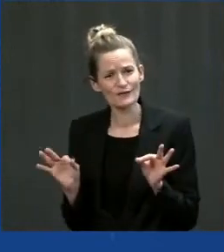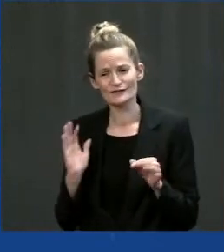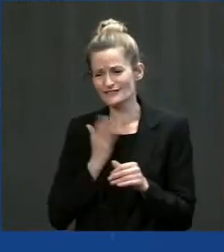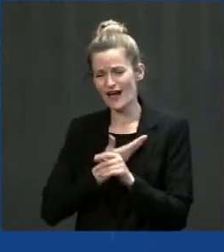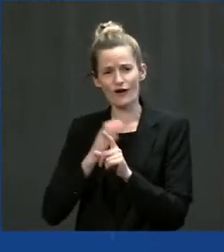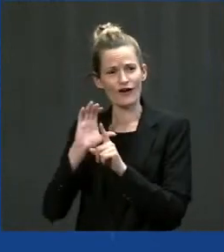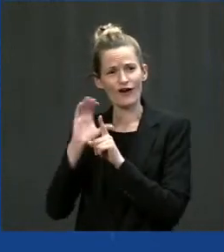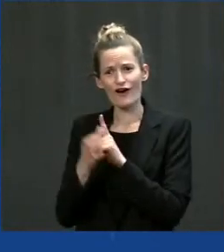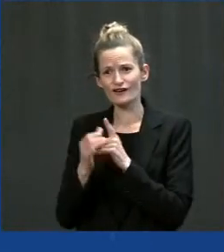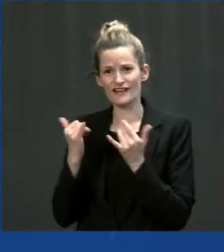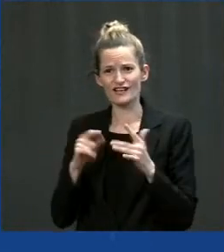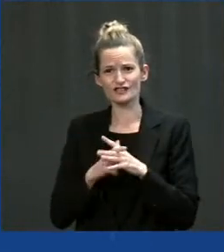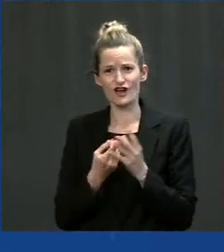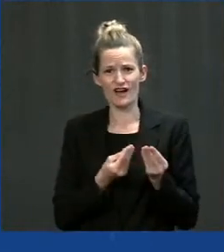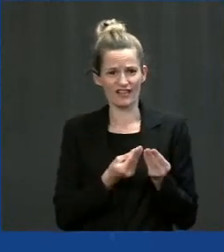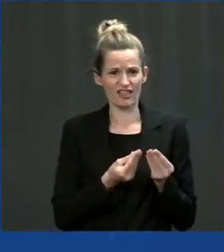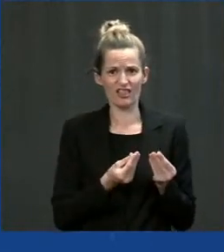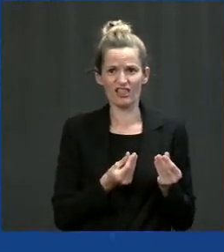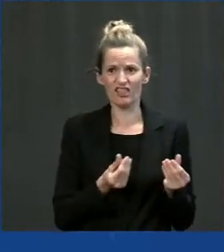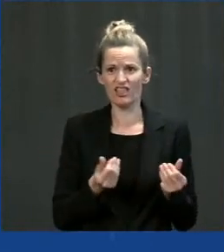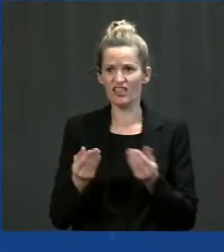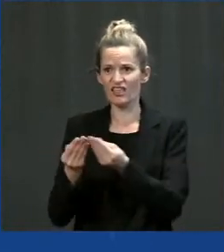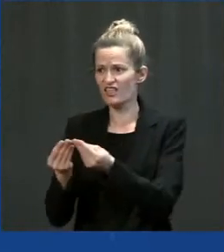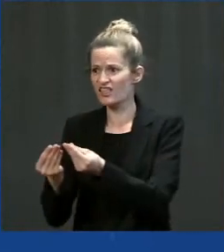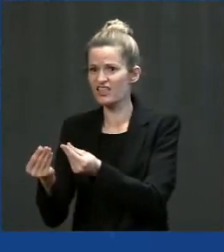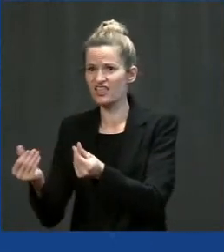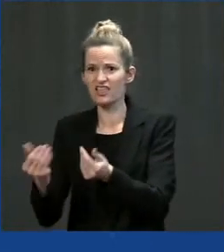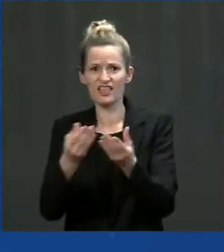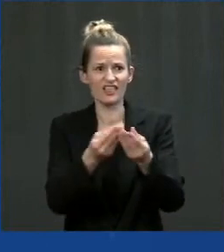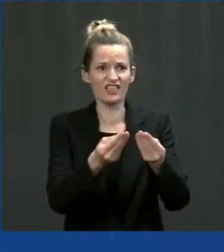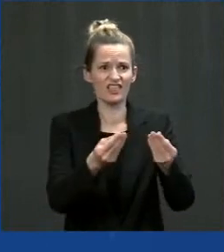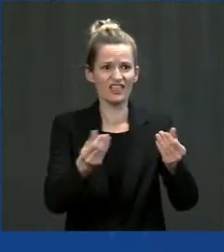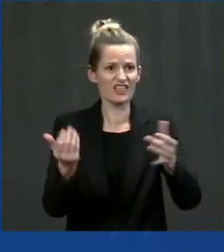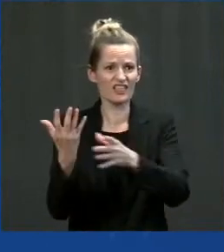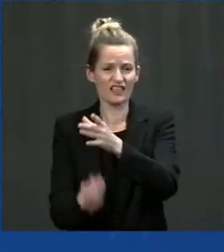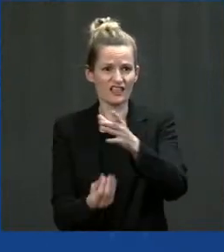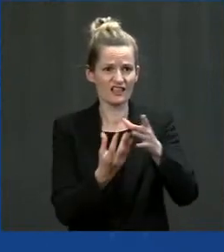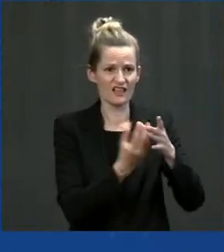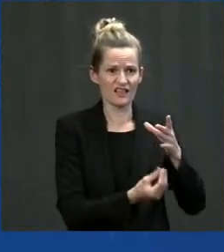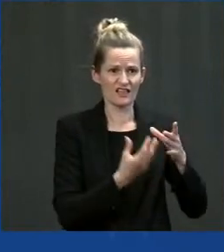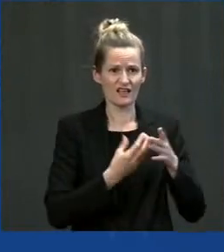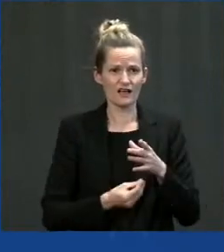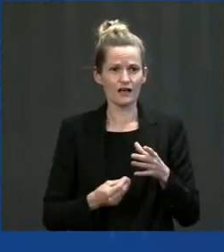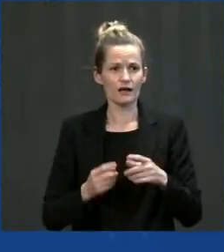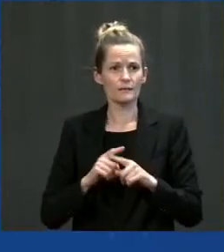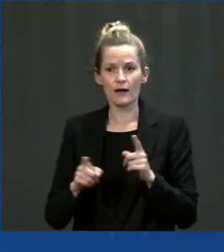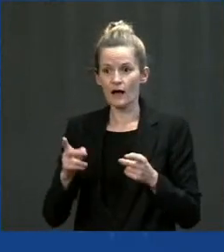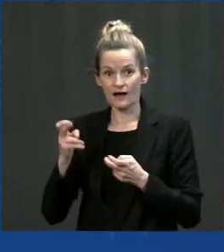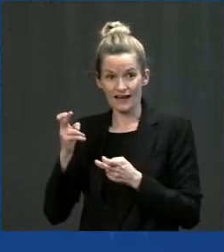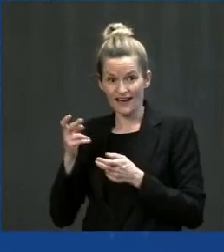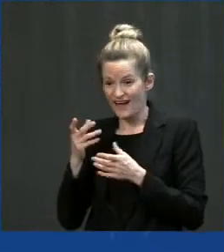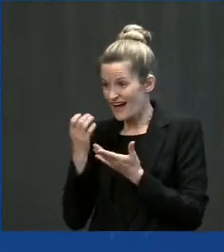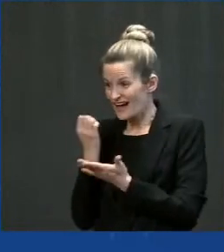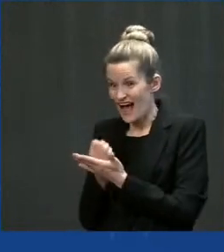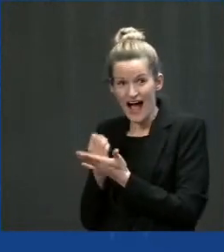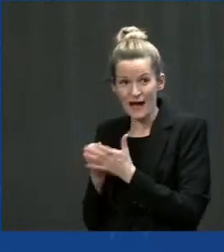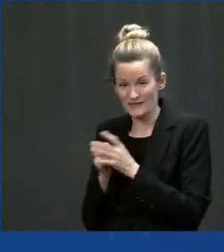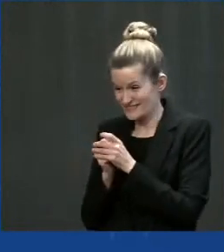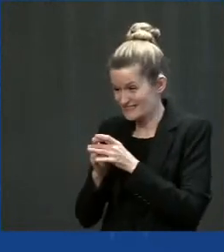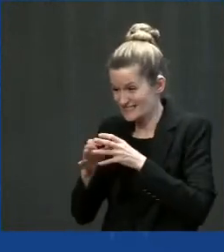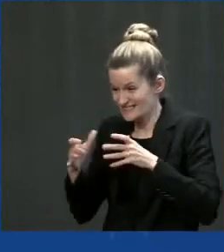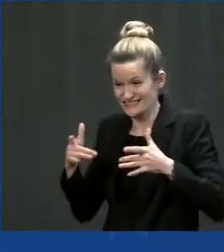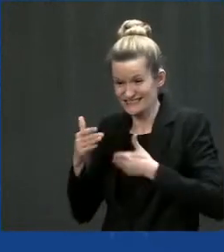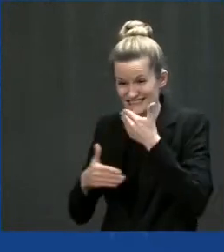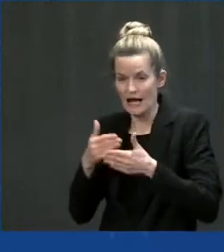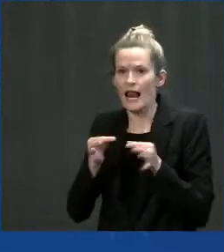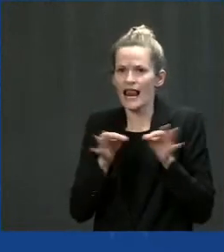from now, and know that we saved it, know that Cherokee language is thriving and that our economy is doing good and that our reservation is a place where there's